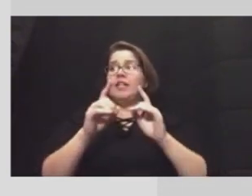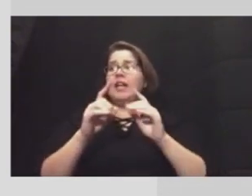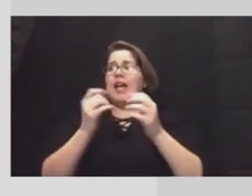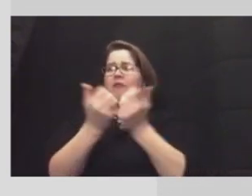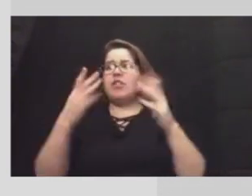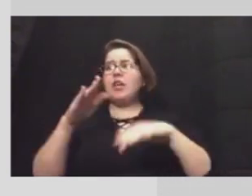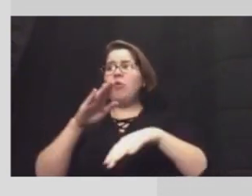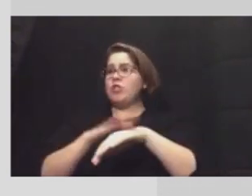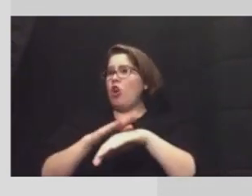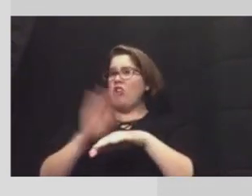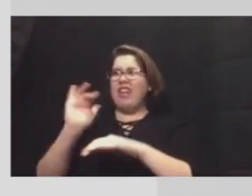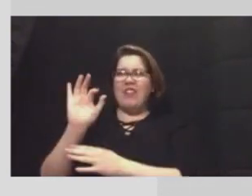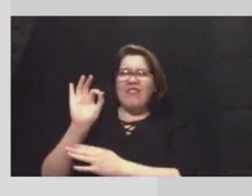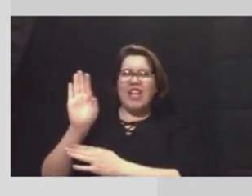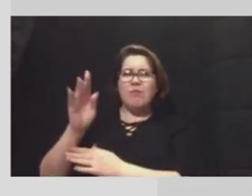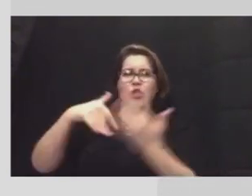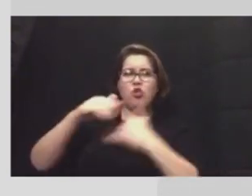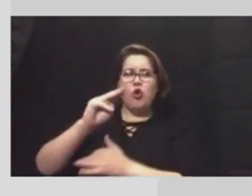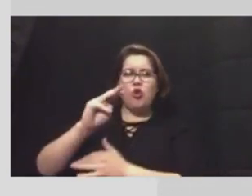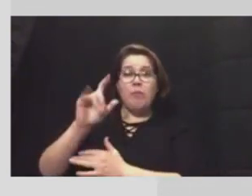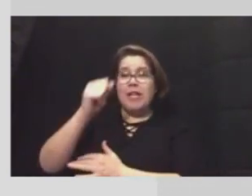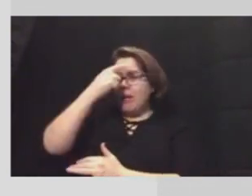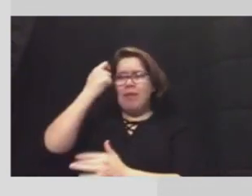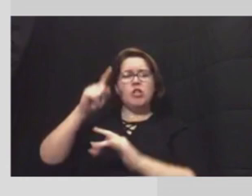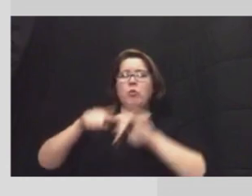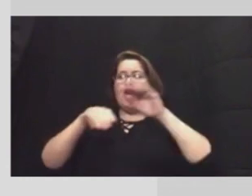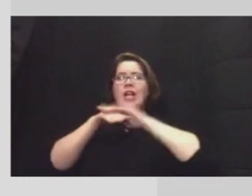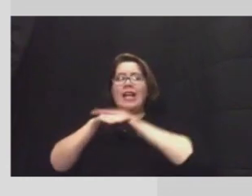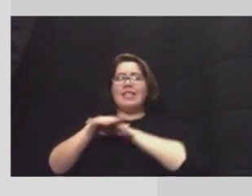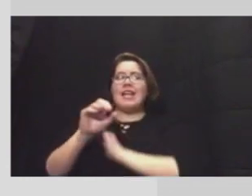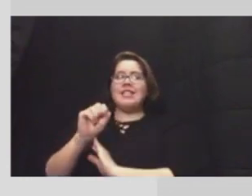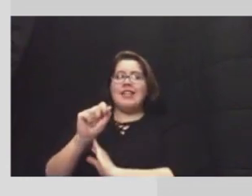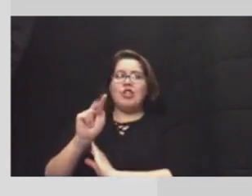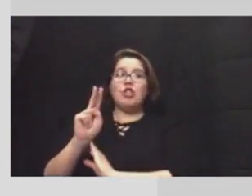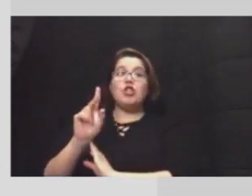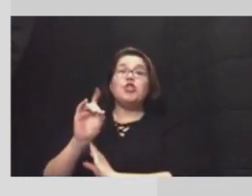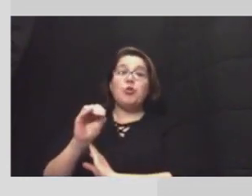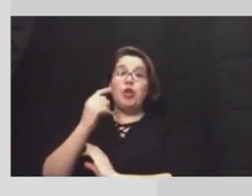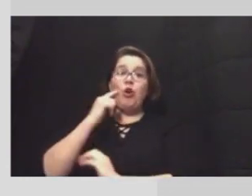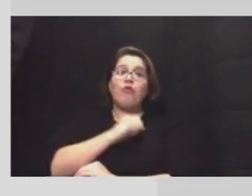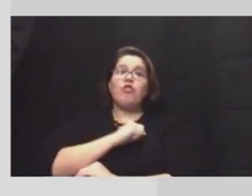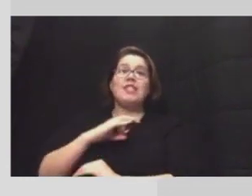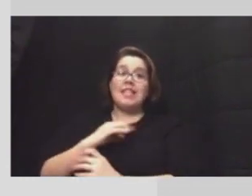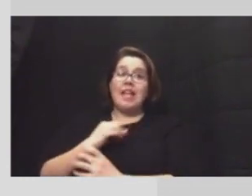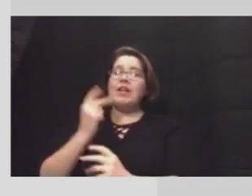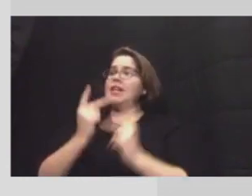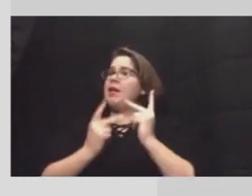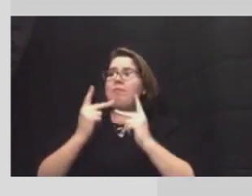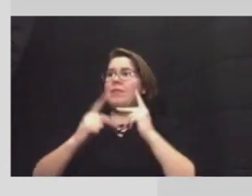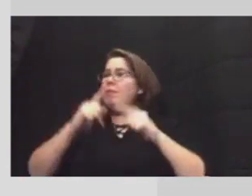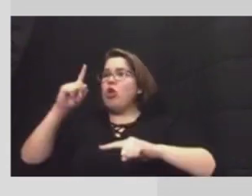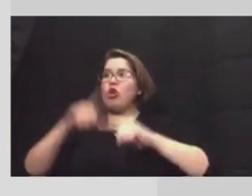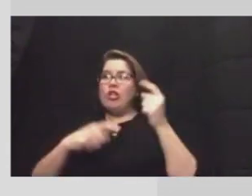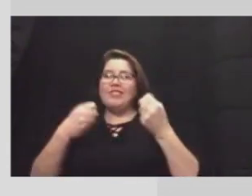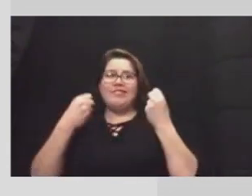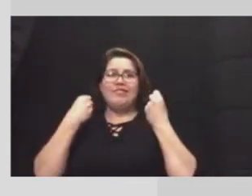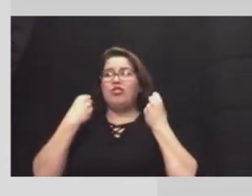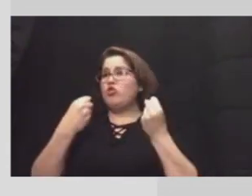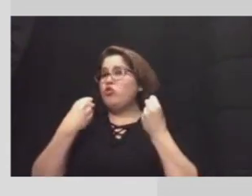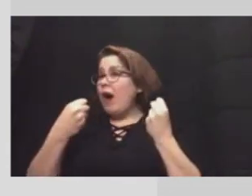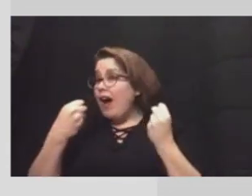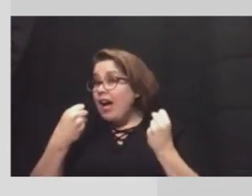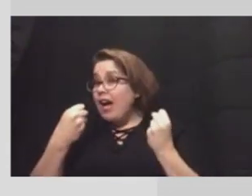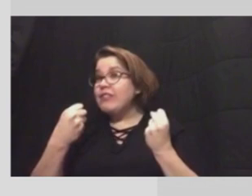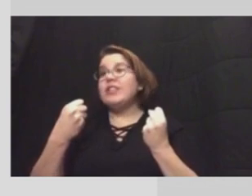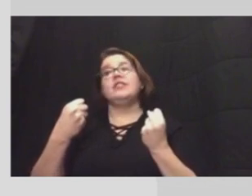because of the inaccessibility of the studio uh to our our city staff uh people weren't able to get on the roads uh so